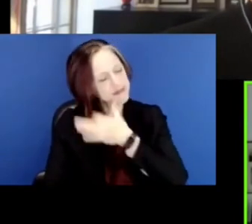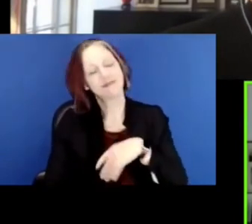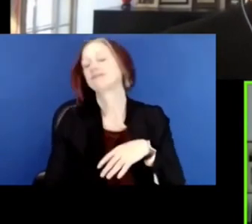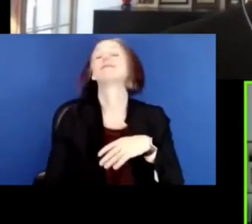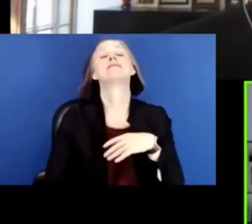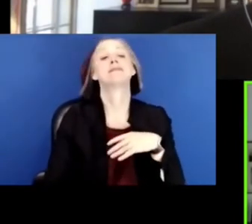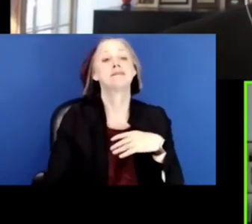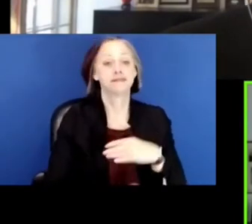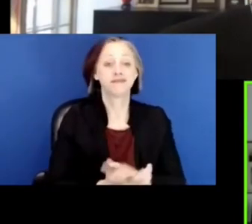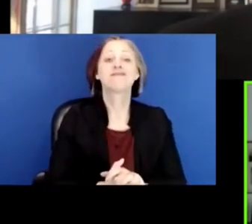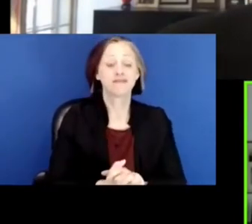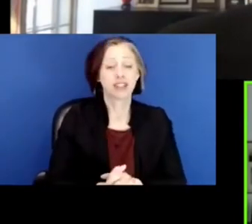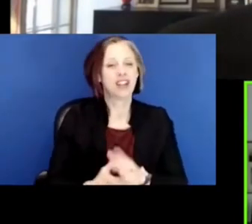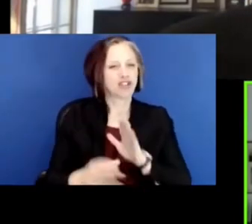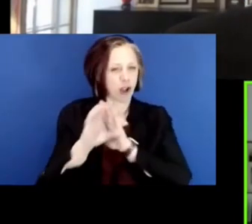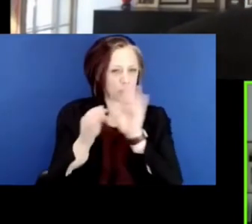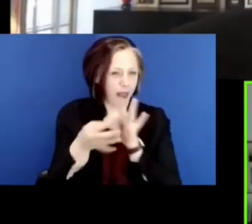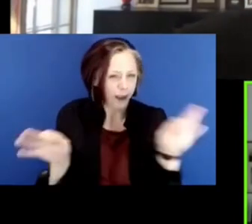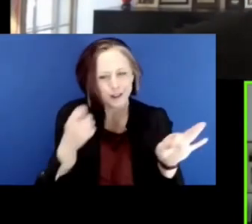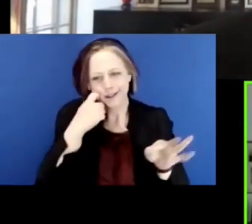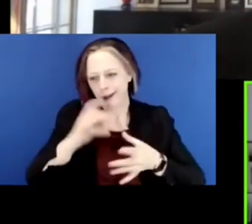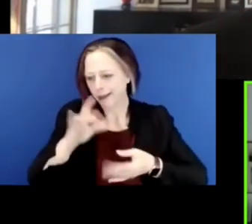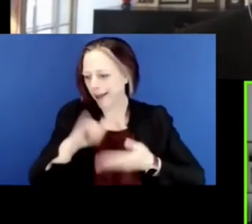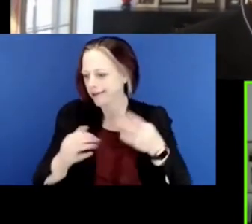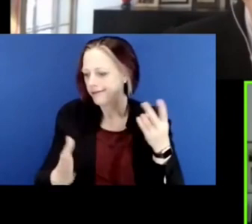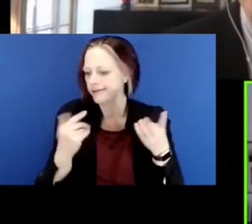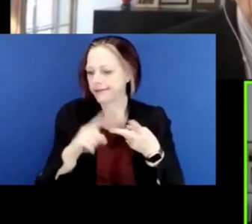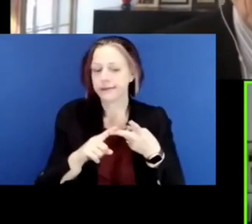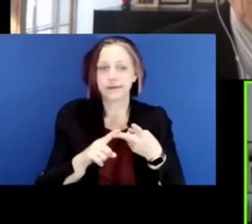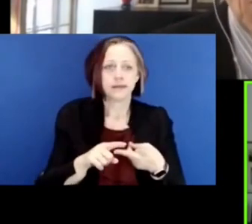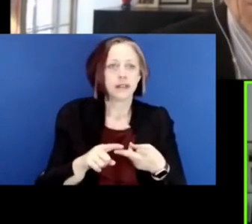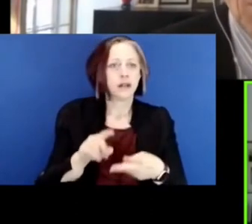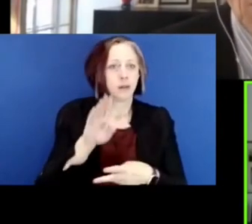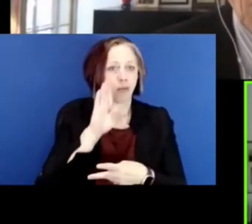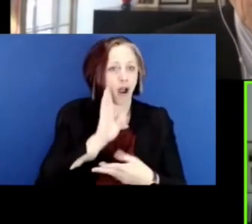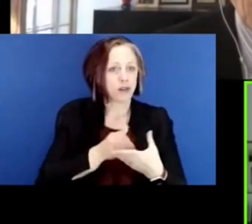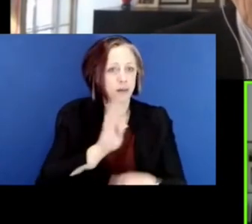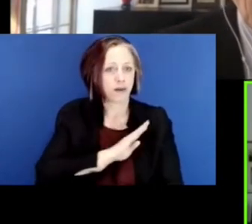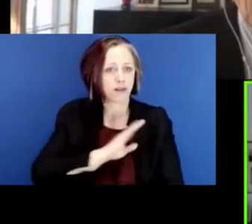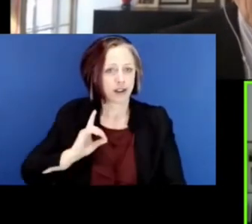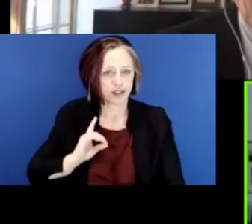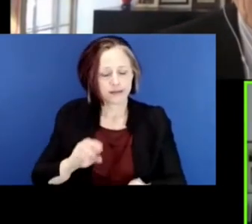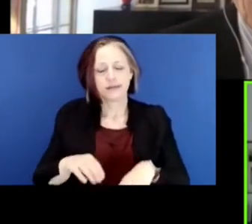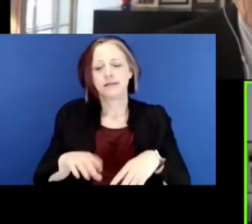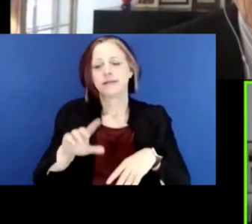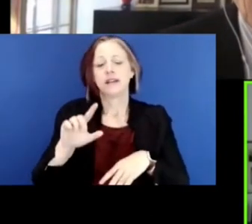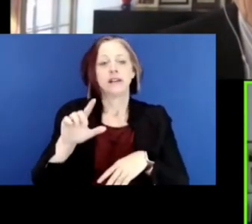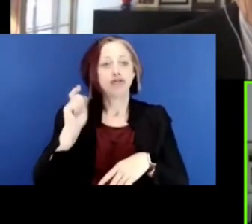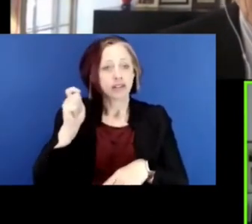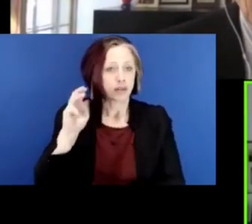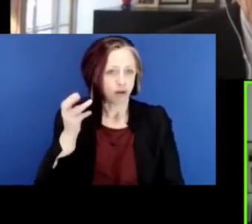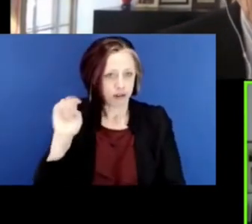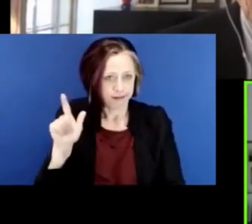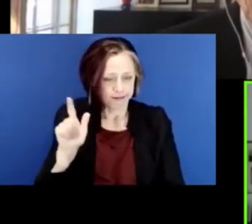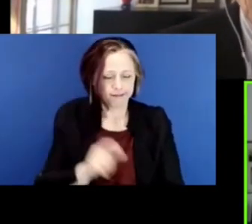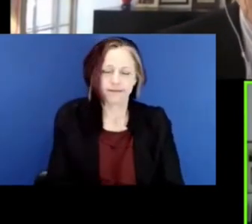about constitutional language, talked about Brown versus the Board of Education and Thurgood Marshall. Our